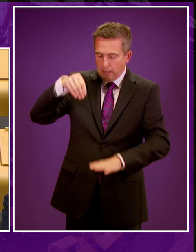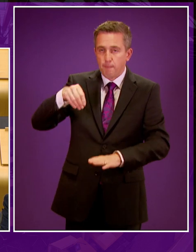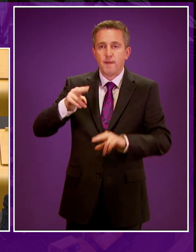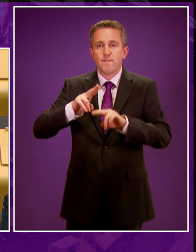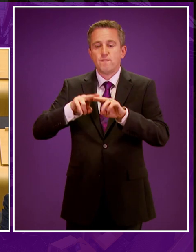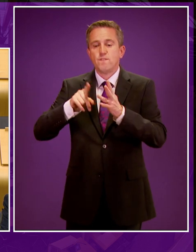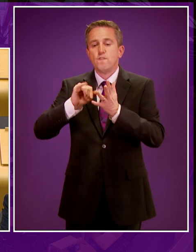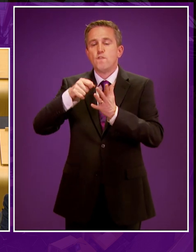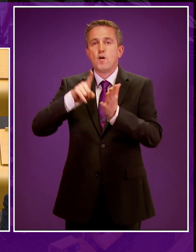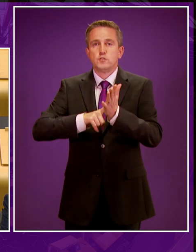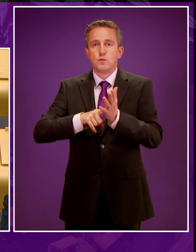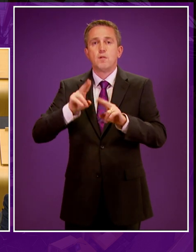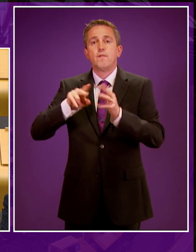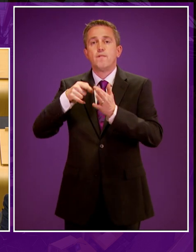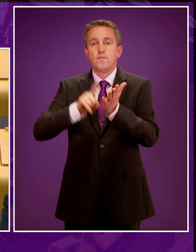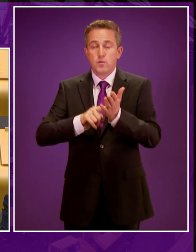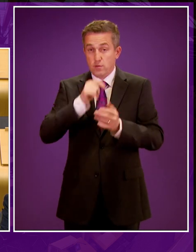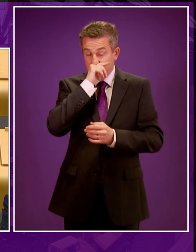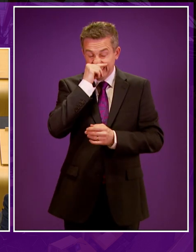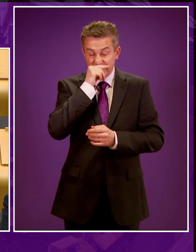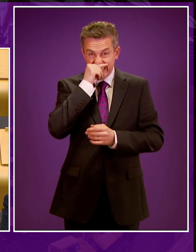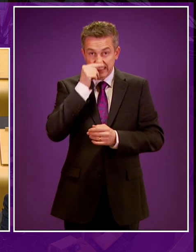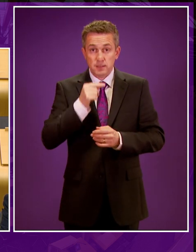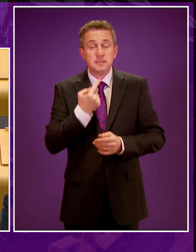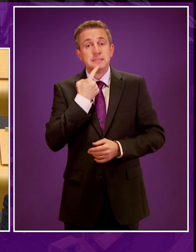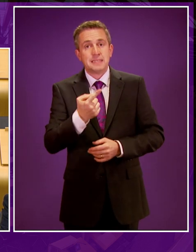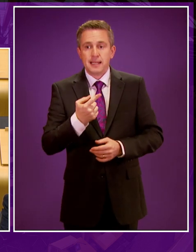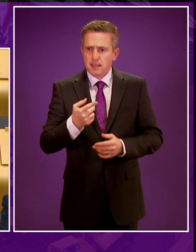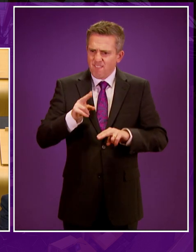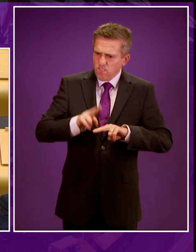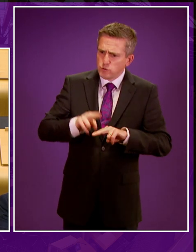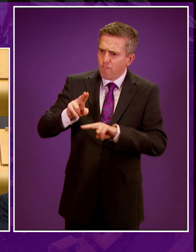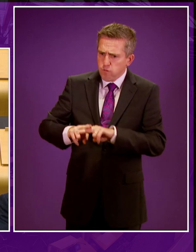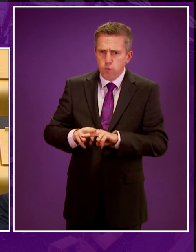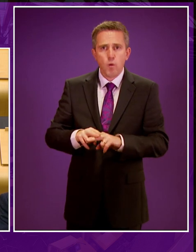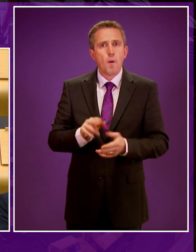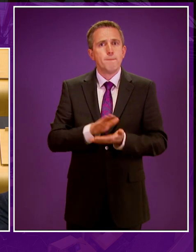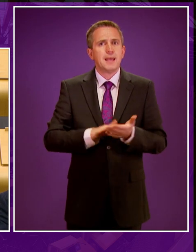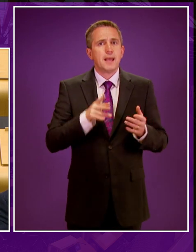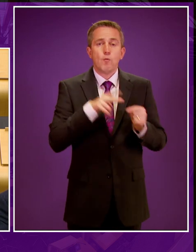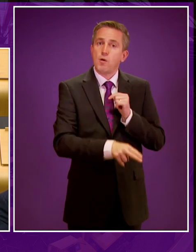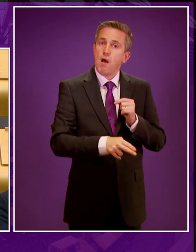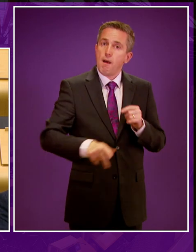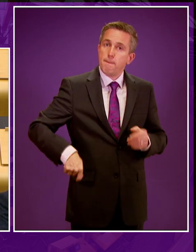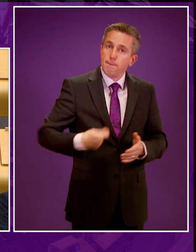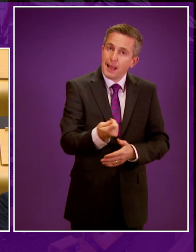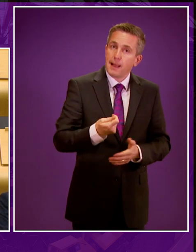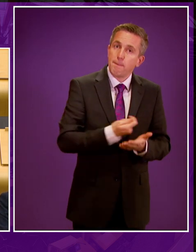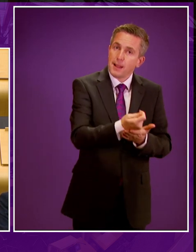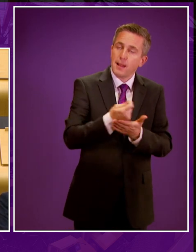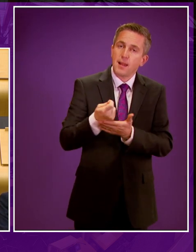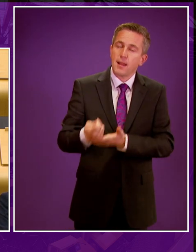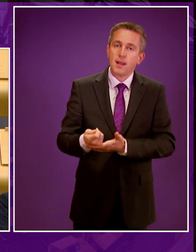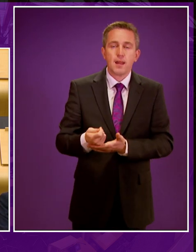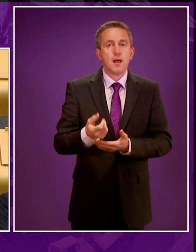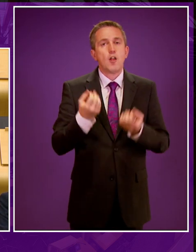also rejected claims that exploration of shale gas deposits will lower household energy bills, saying that consumers are being offered false